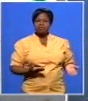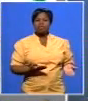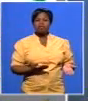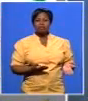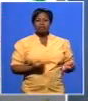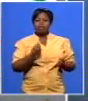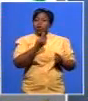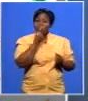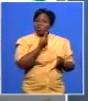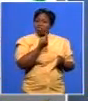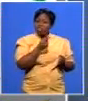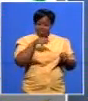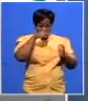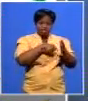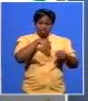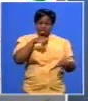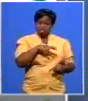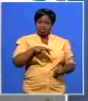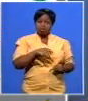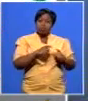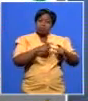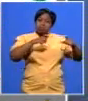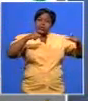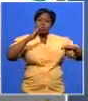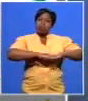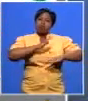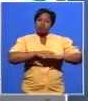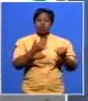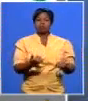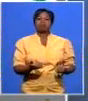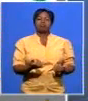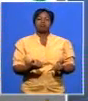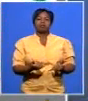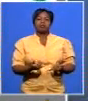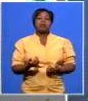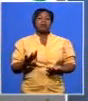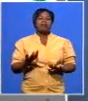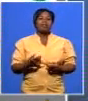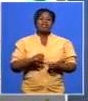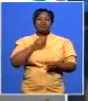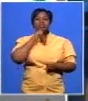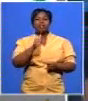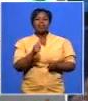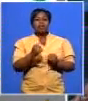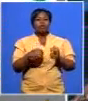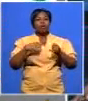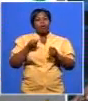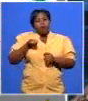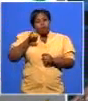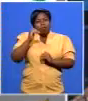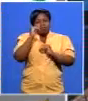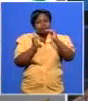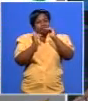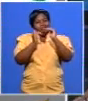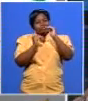grown in this election the only party that has grown in this election and when we were speaking Gwede about neck and neck we were actually talking